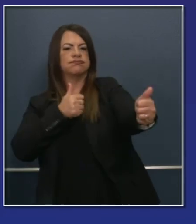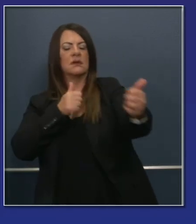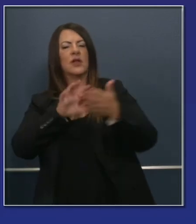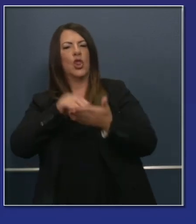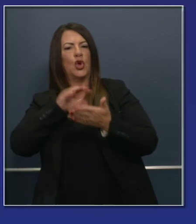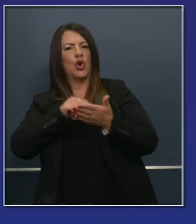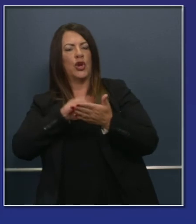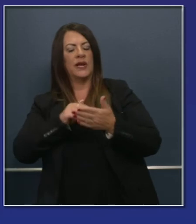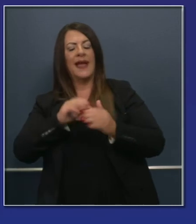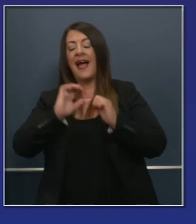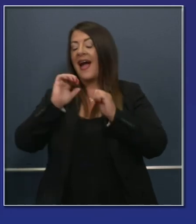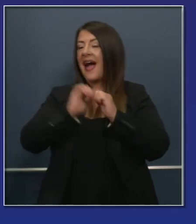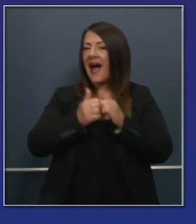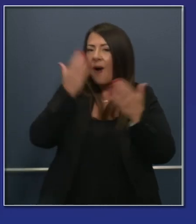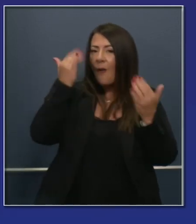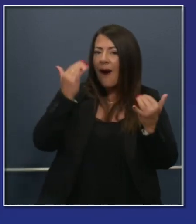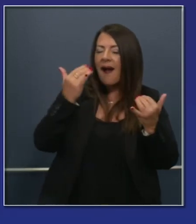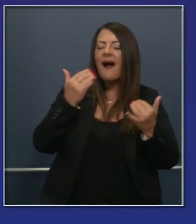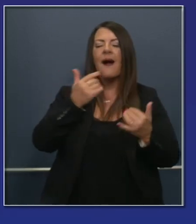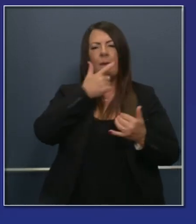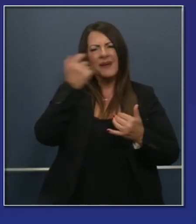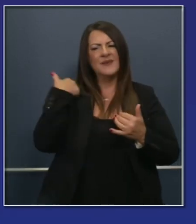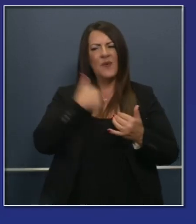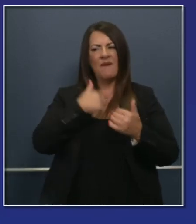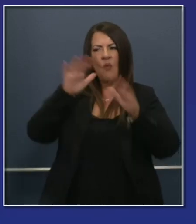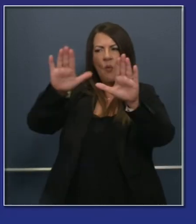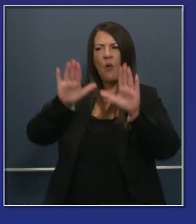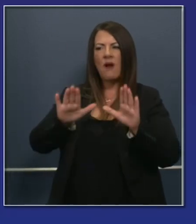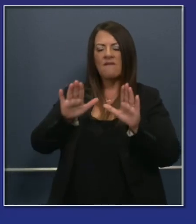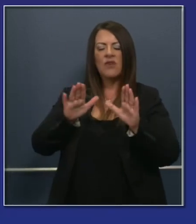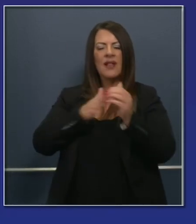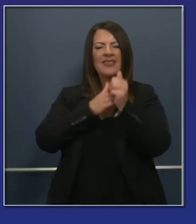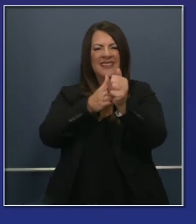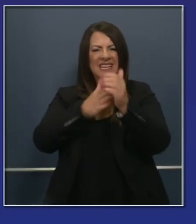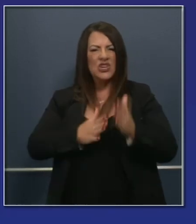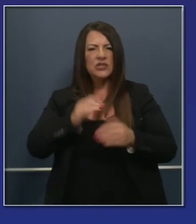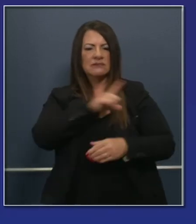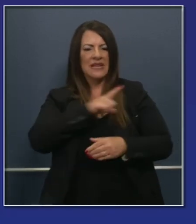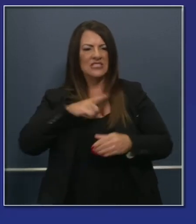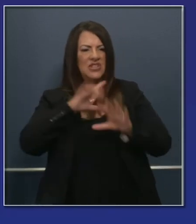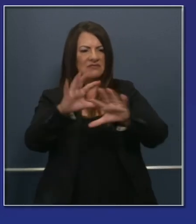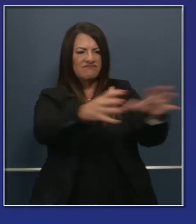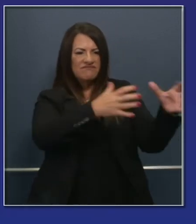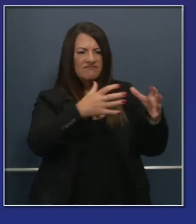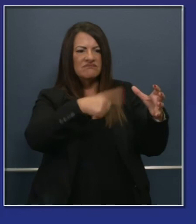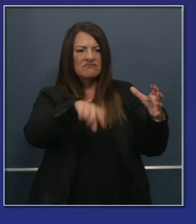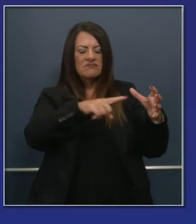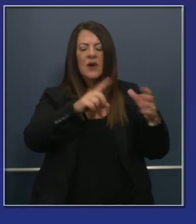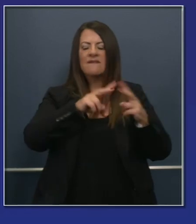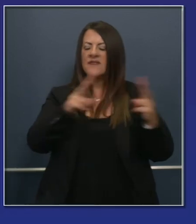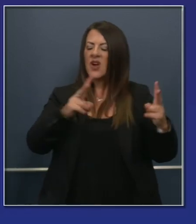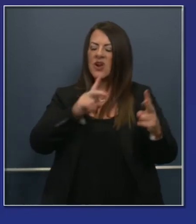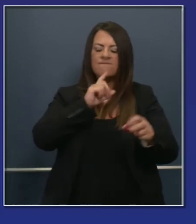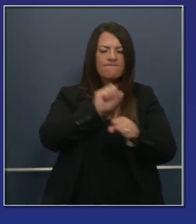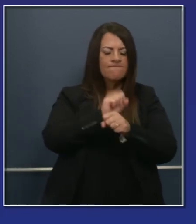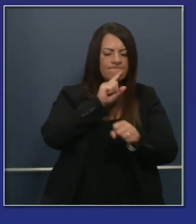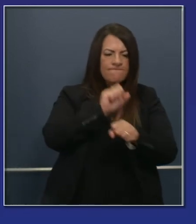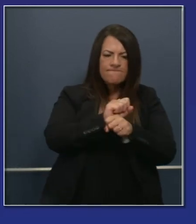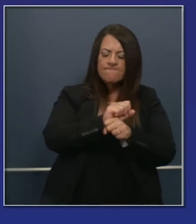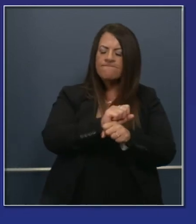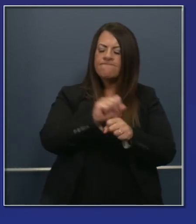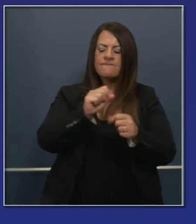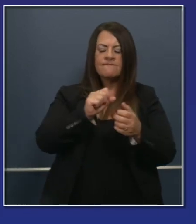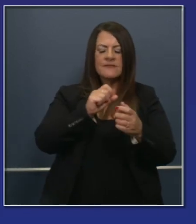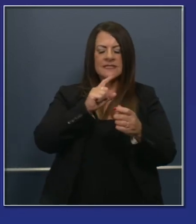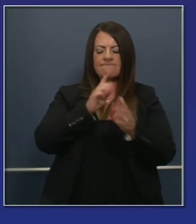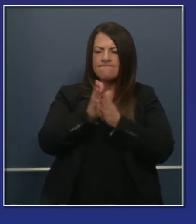The reason we were able to do that is we had enlightened leadership in the legislature that was committed to that cause obviously the great support the superintendent of